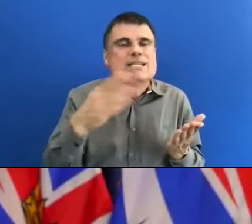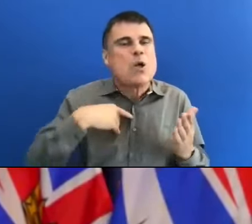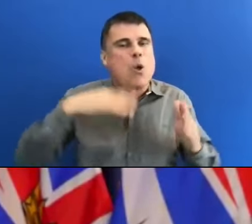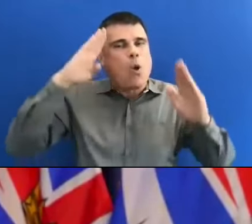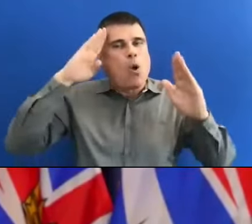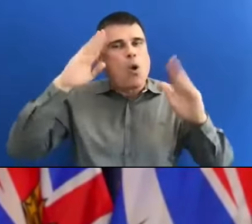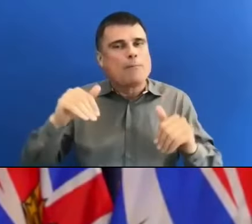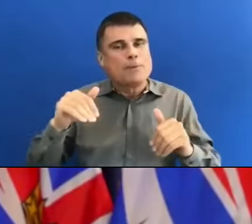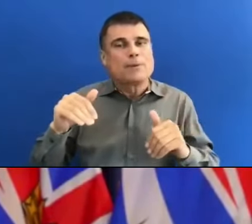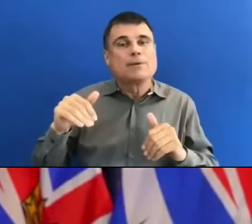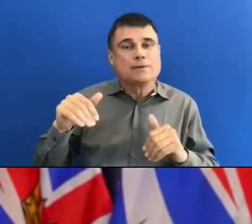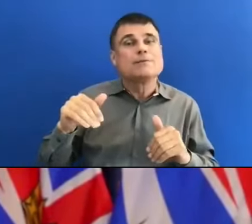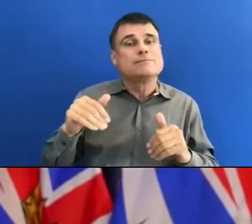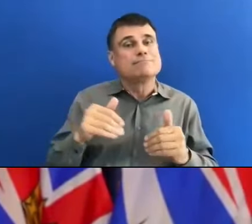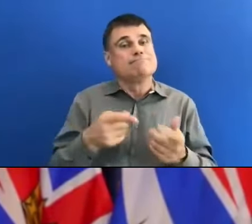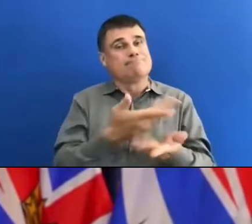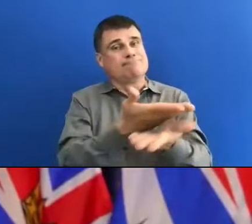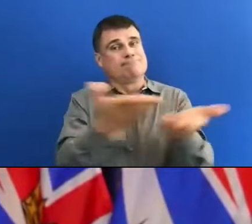Henry, who, as Adrian